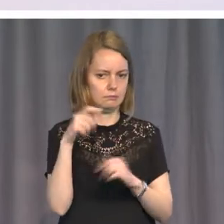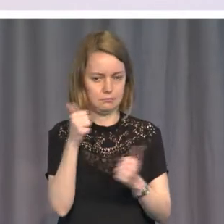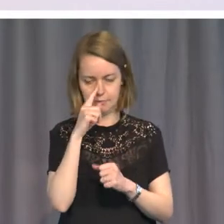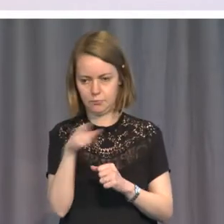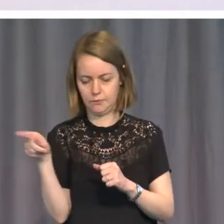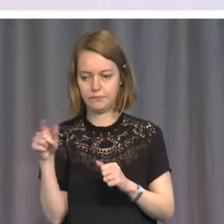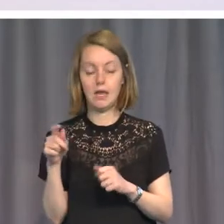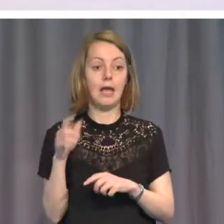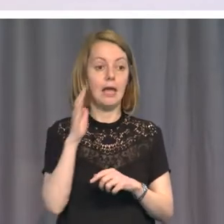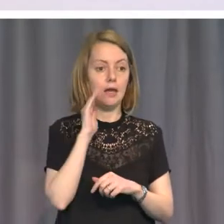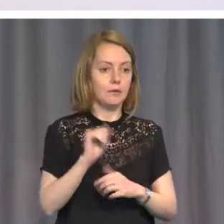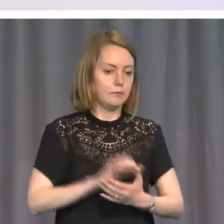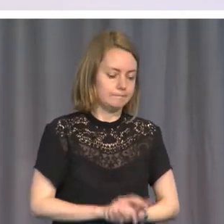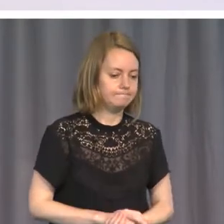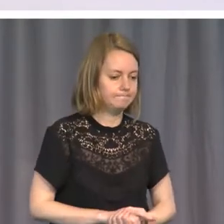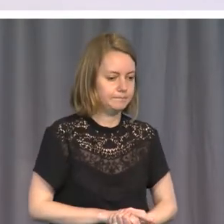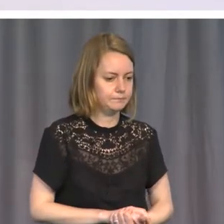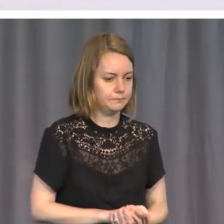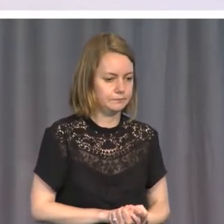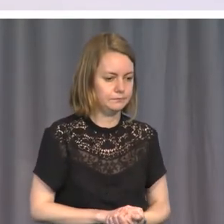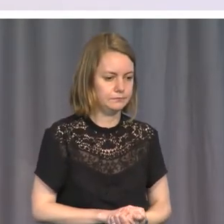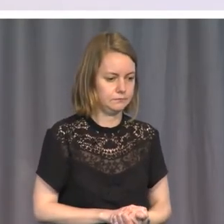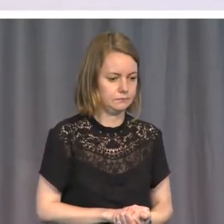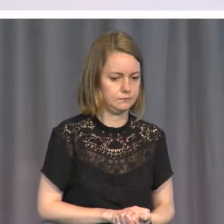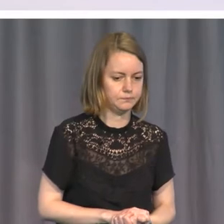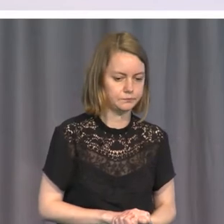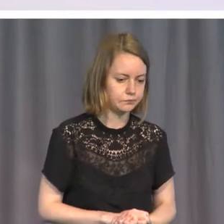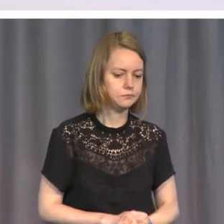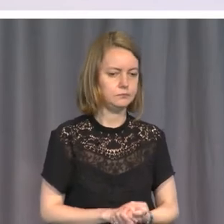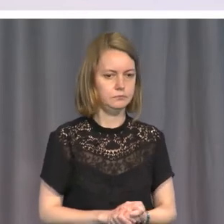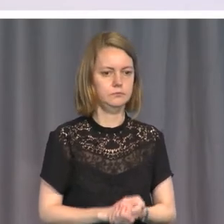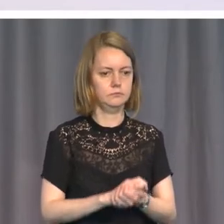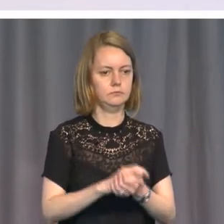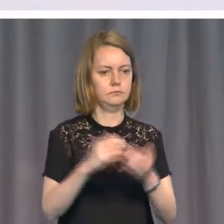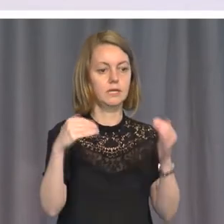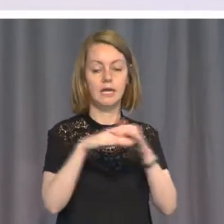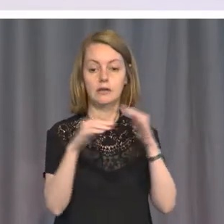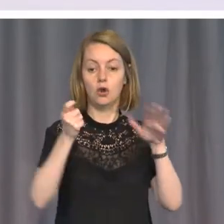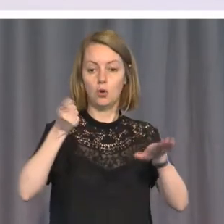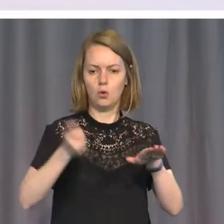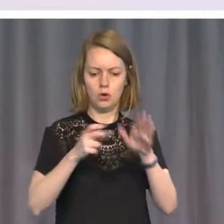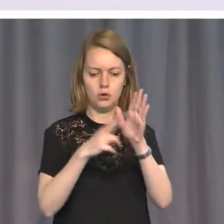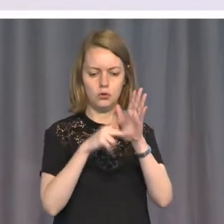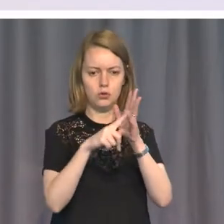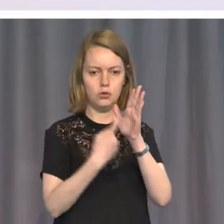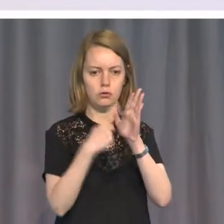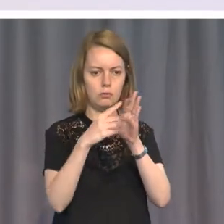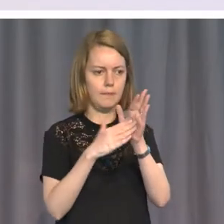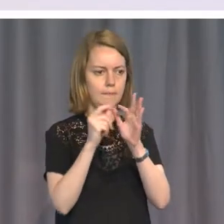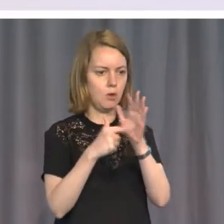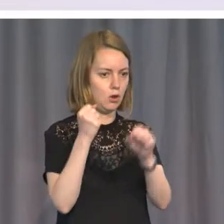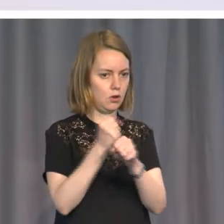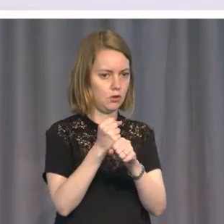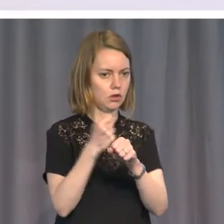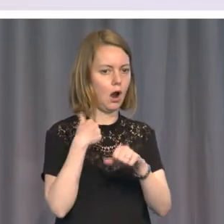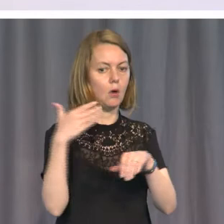then the idea of picking up the Nuremberg legacy of the court at Nuremberg, where I'm now a